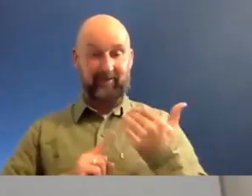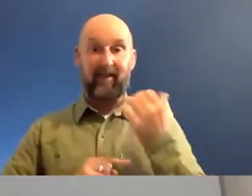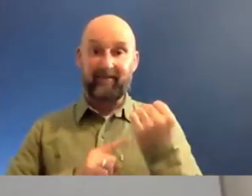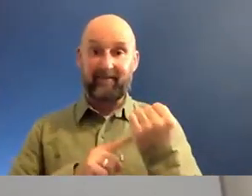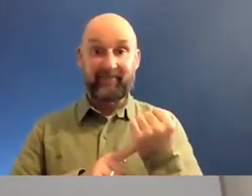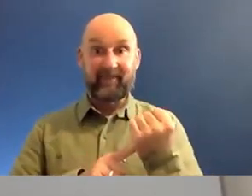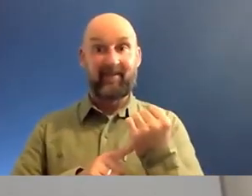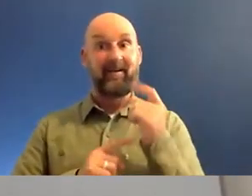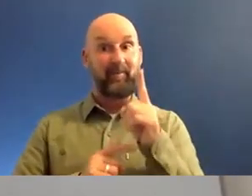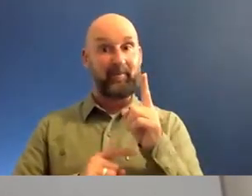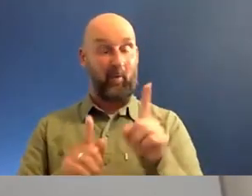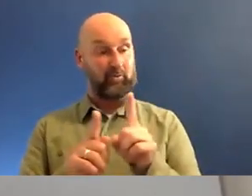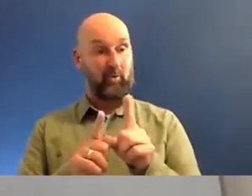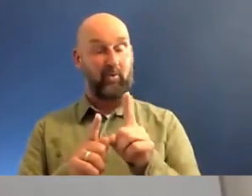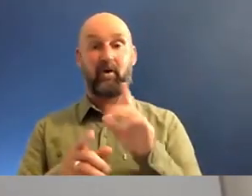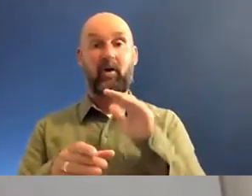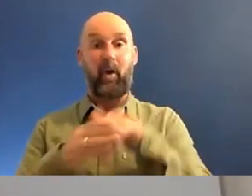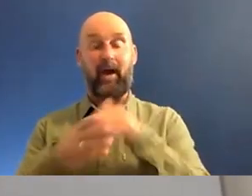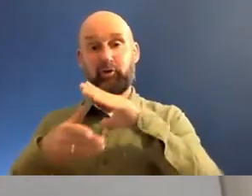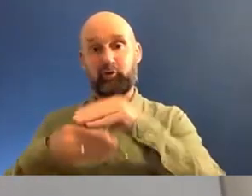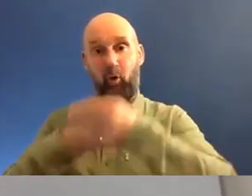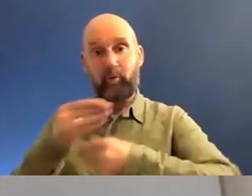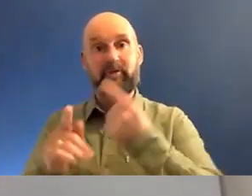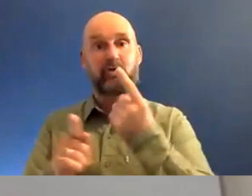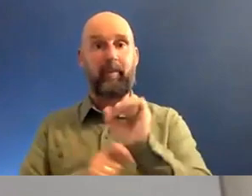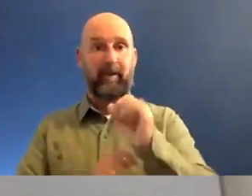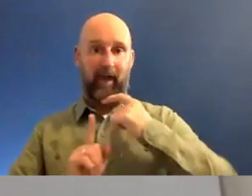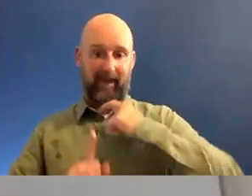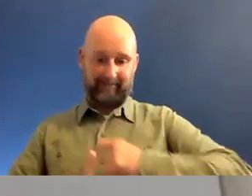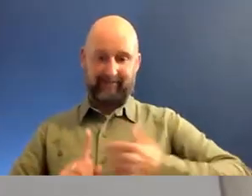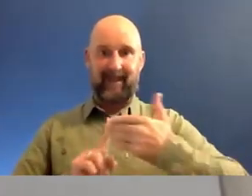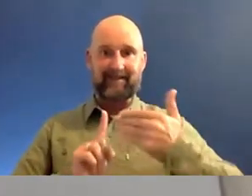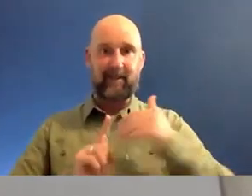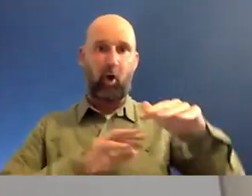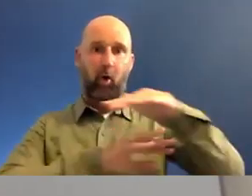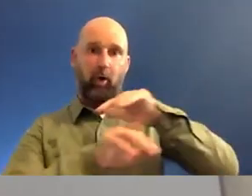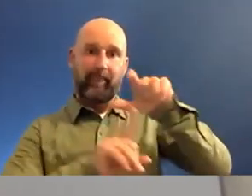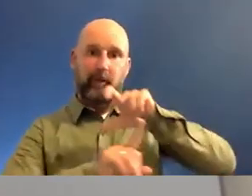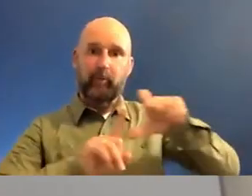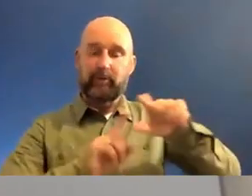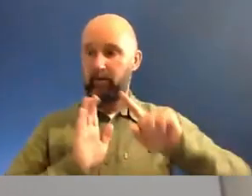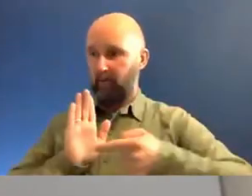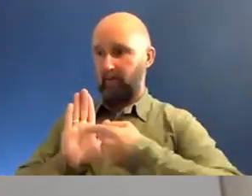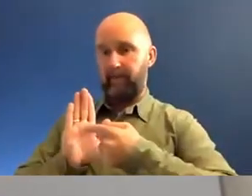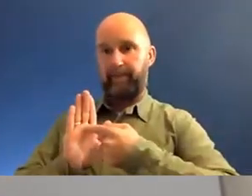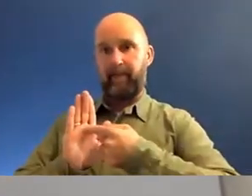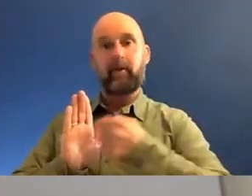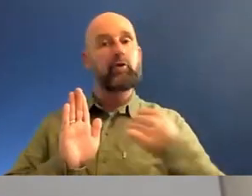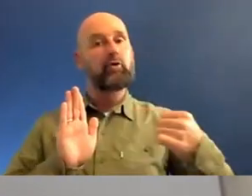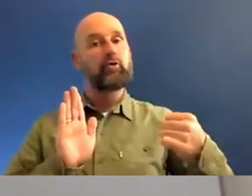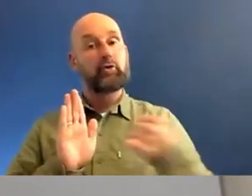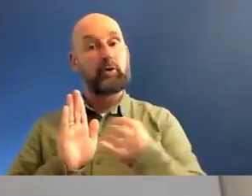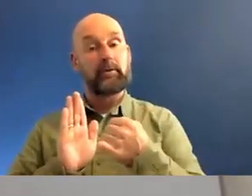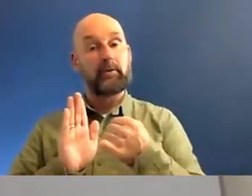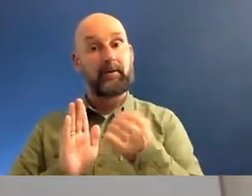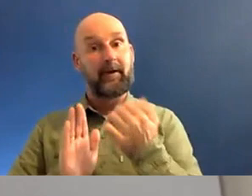about going into it because you want to tell stories about your identity or the identities of those around you, you should be afraid.